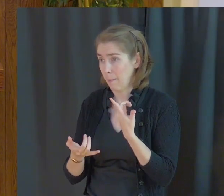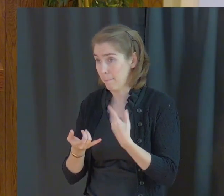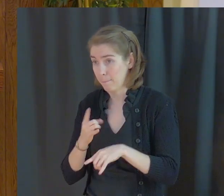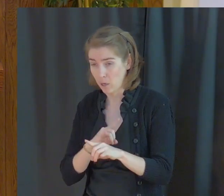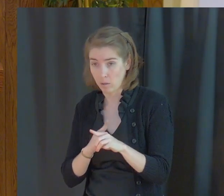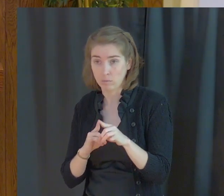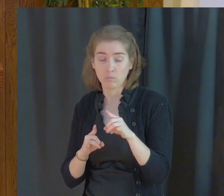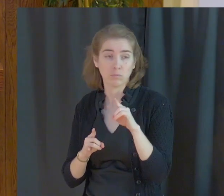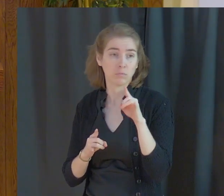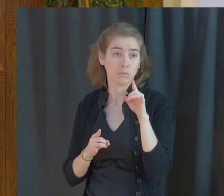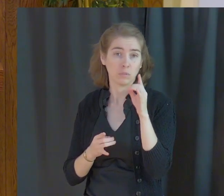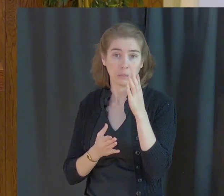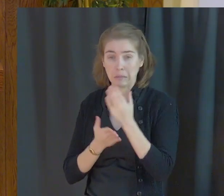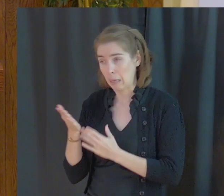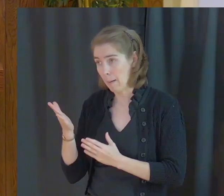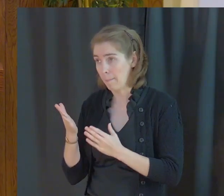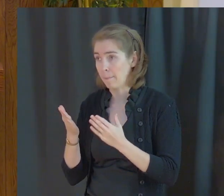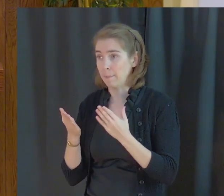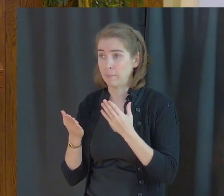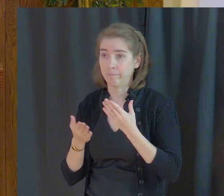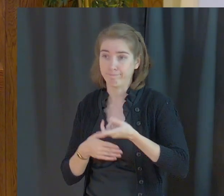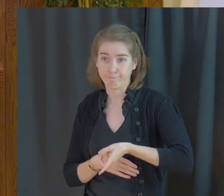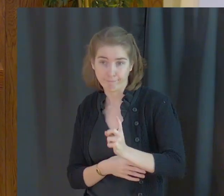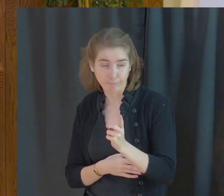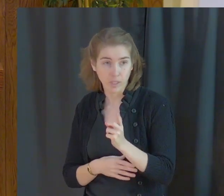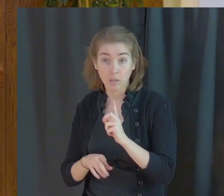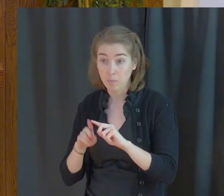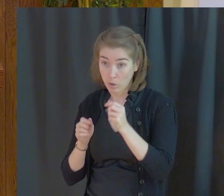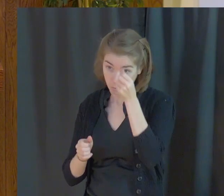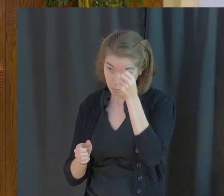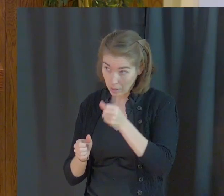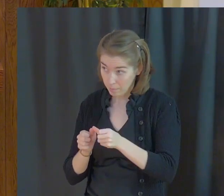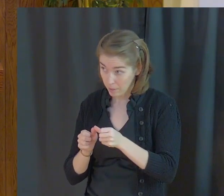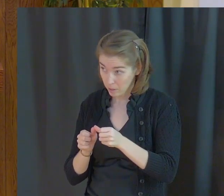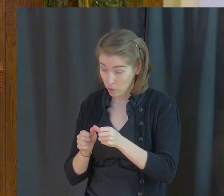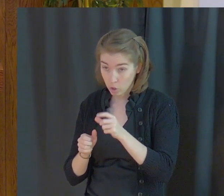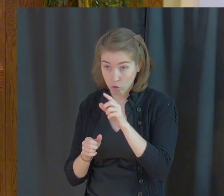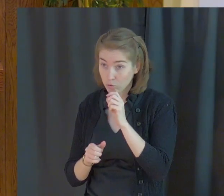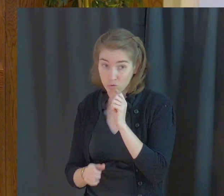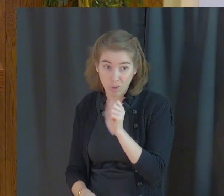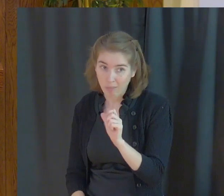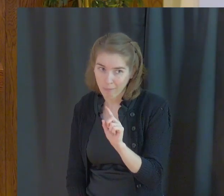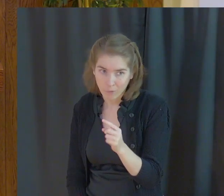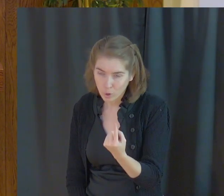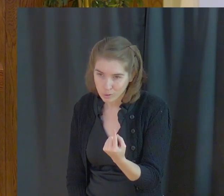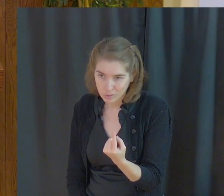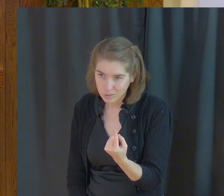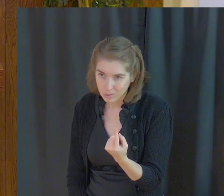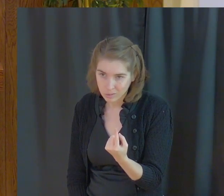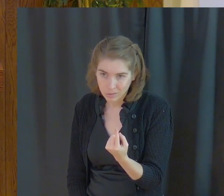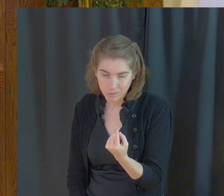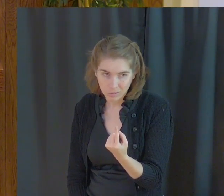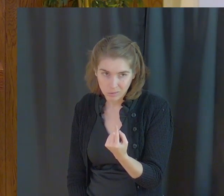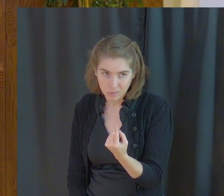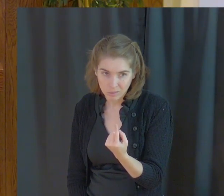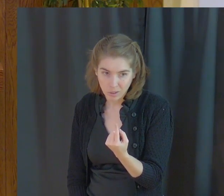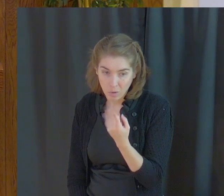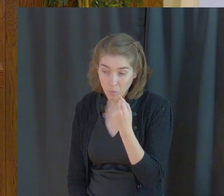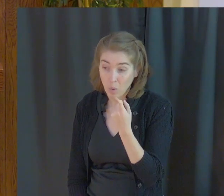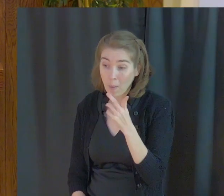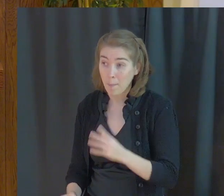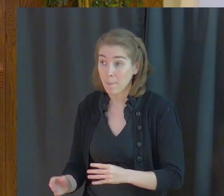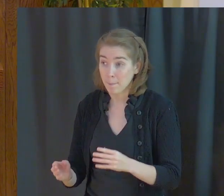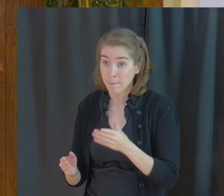some of us to be insulted. But remember, you weren't the first one. There was one greater than